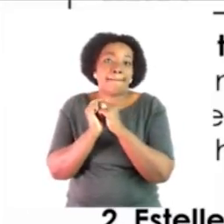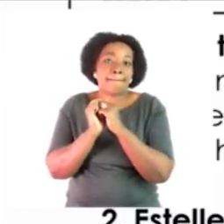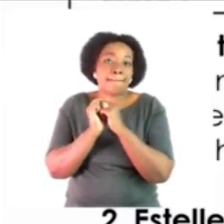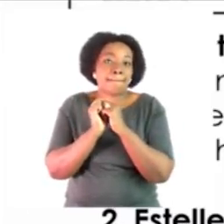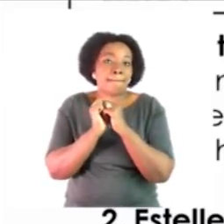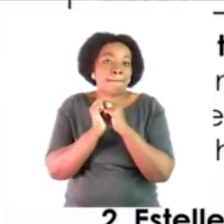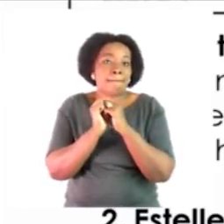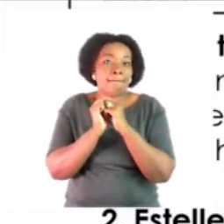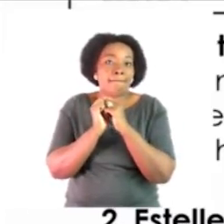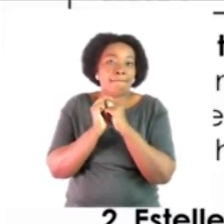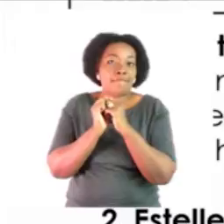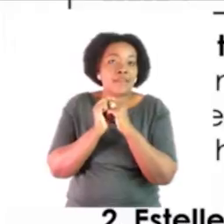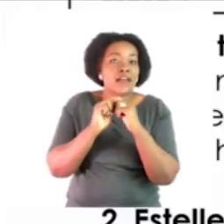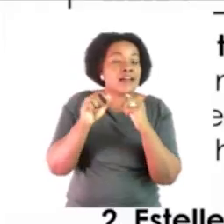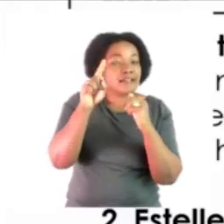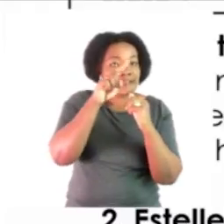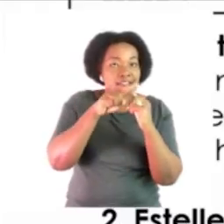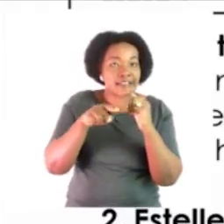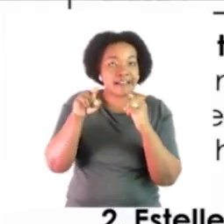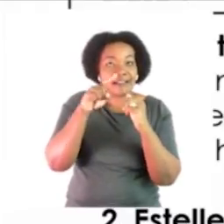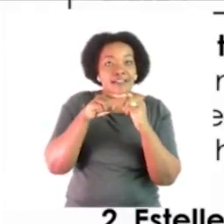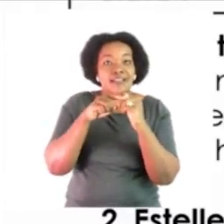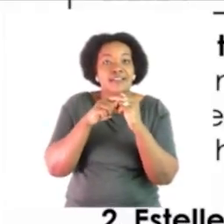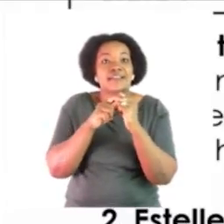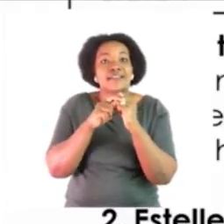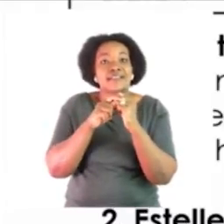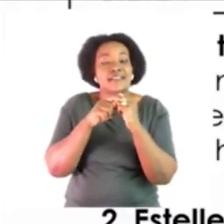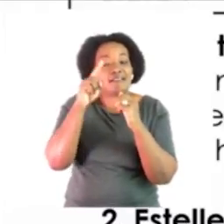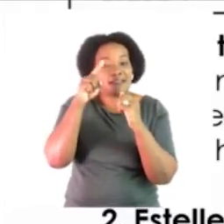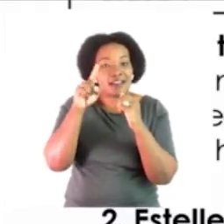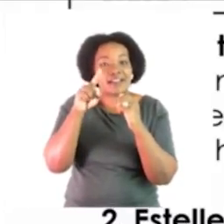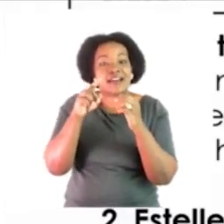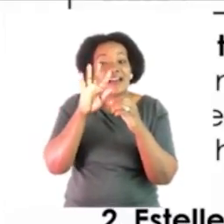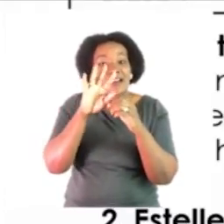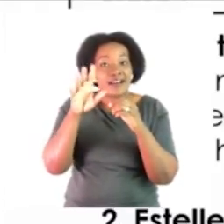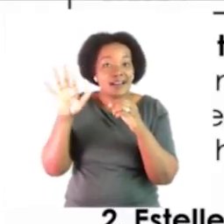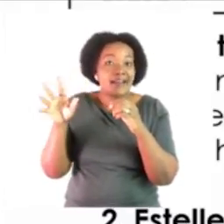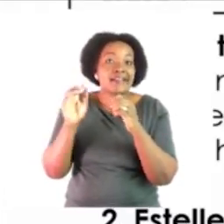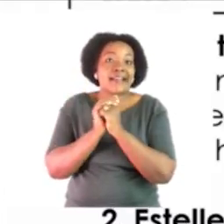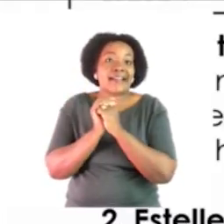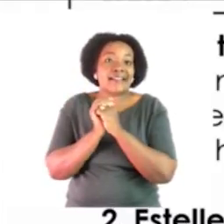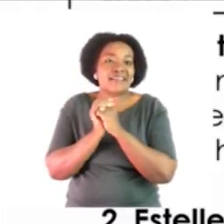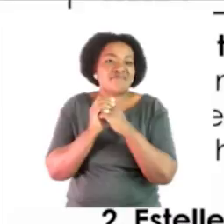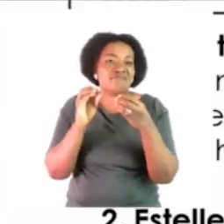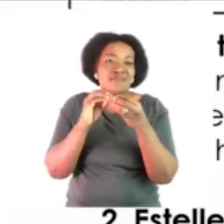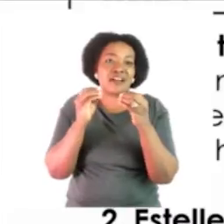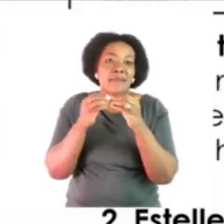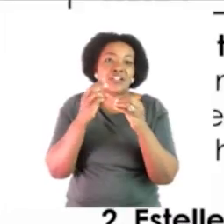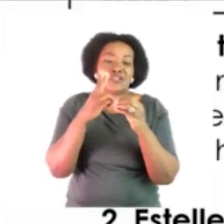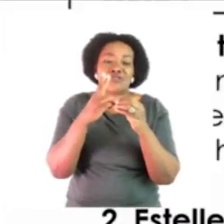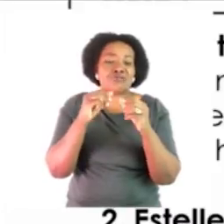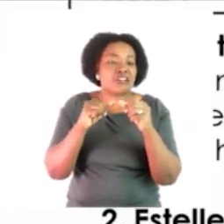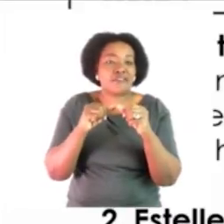uh sorry answer by encircling the correct letter number two three